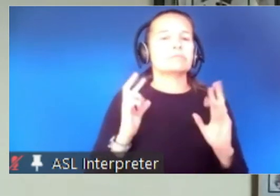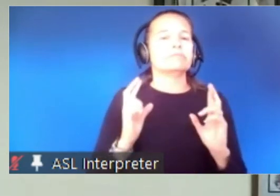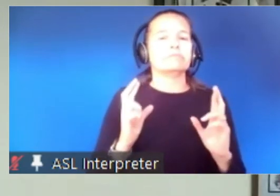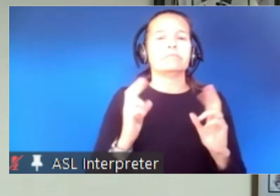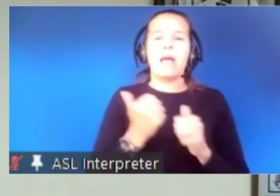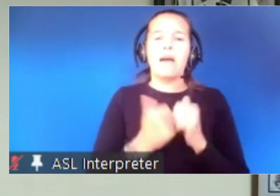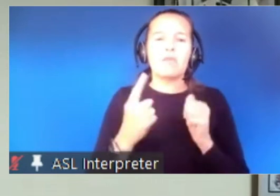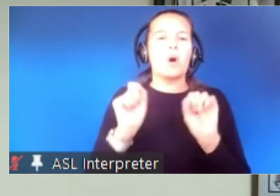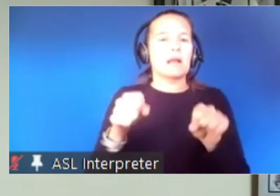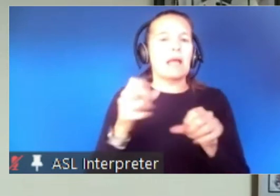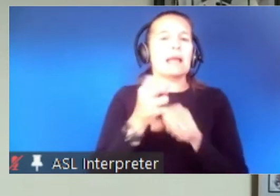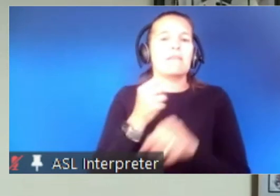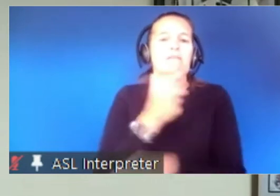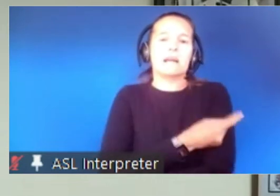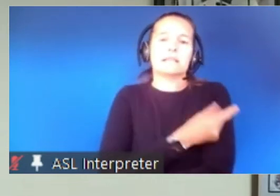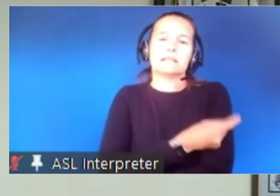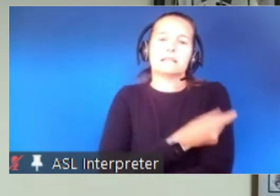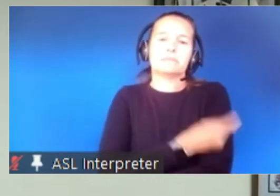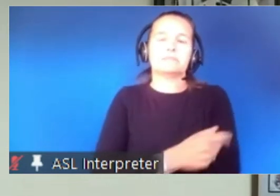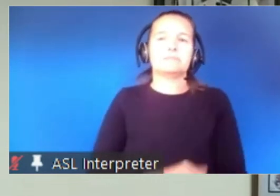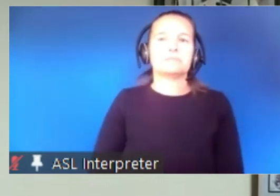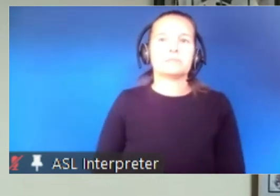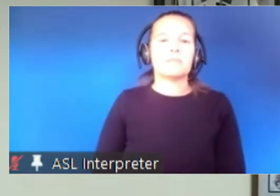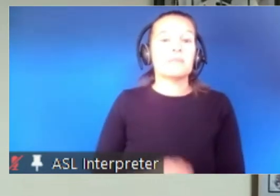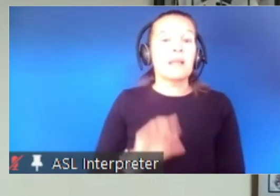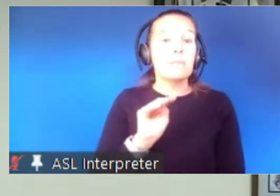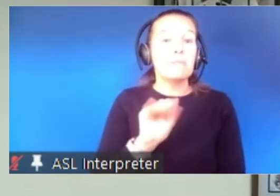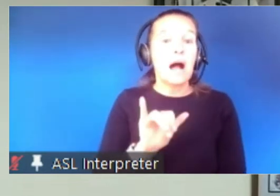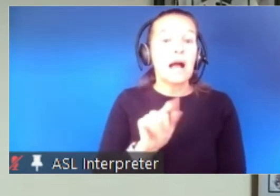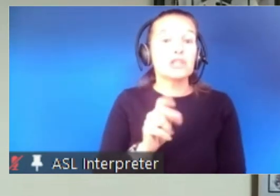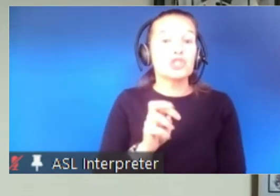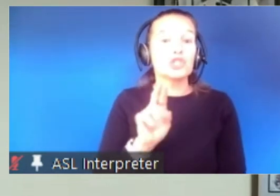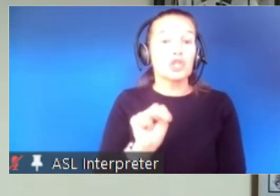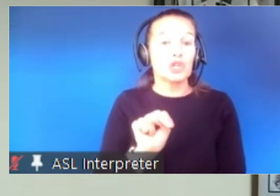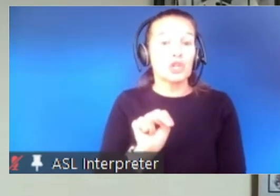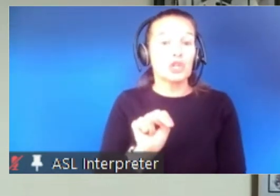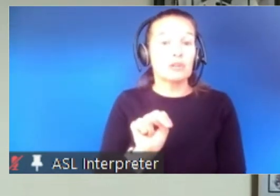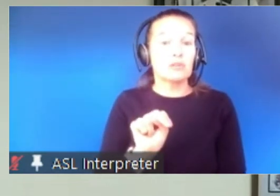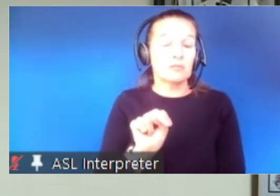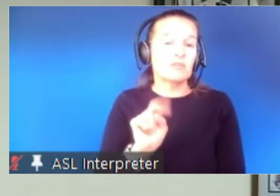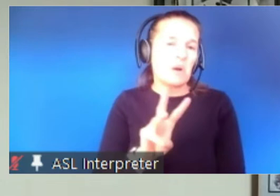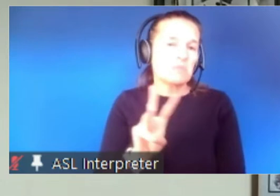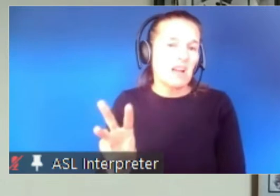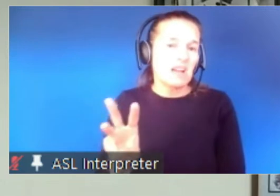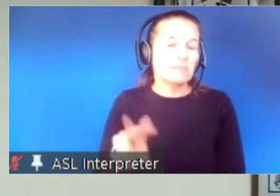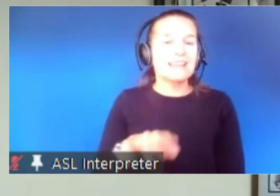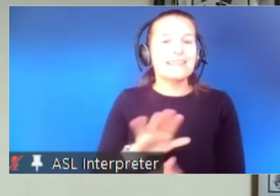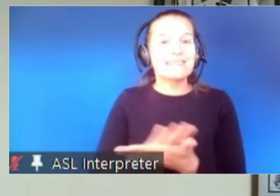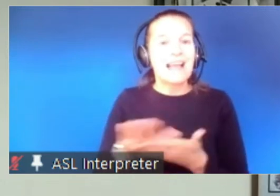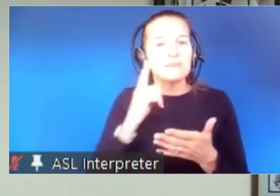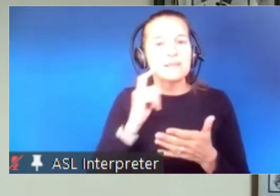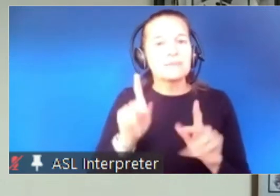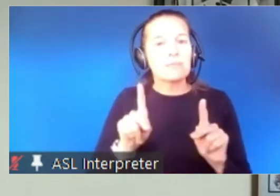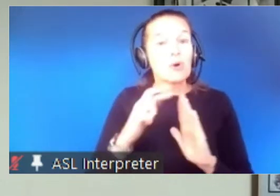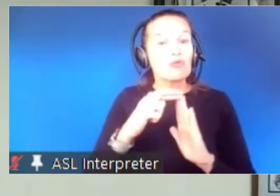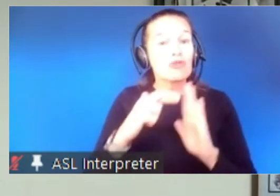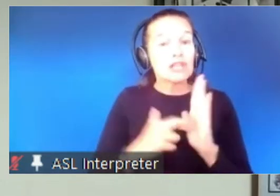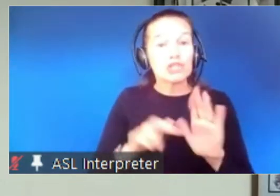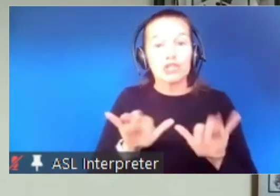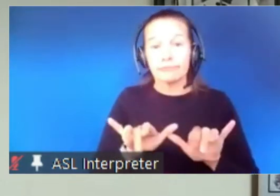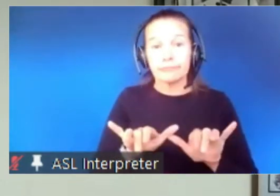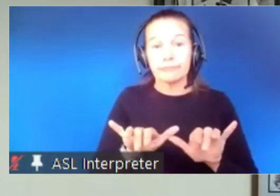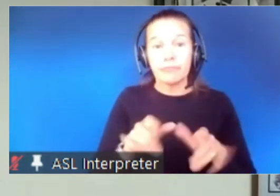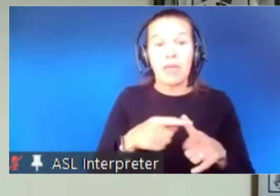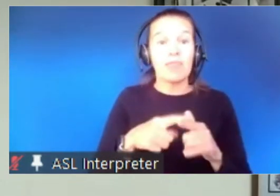you know the nice thing about my turn is that people can register and then they can be notified when the vaccines are